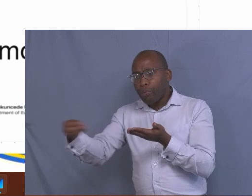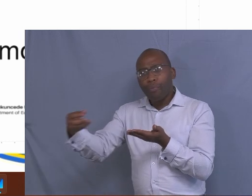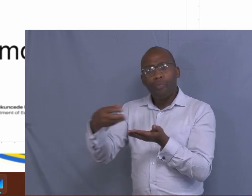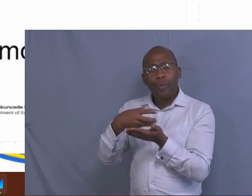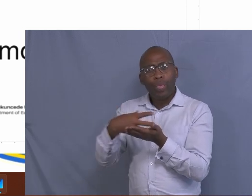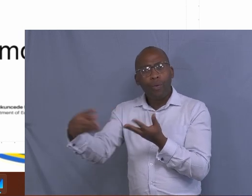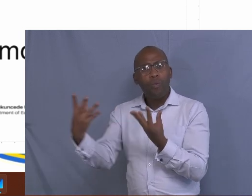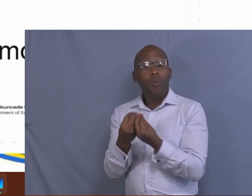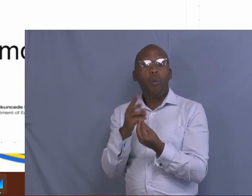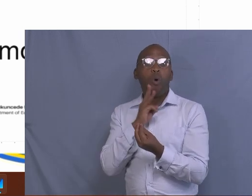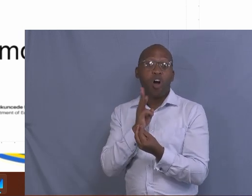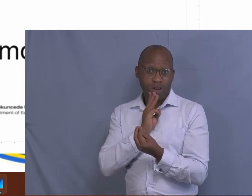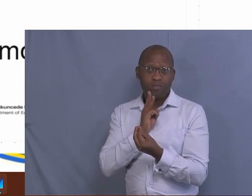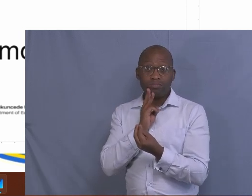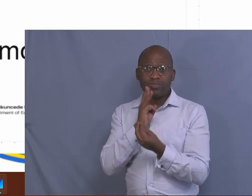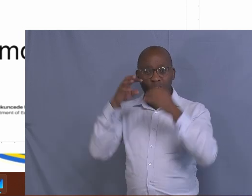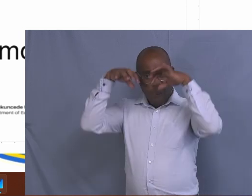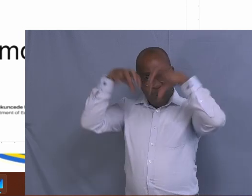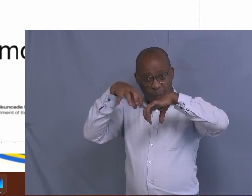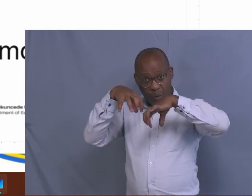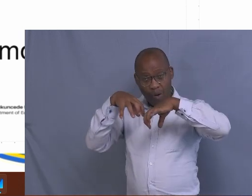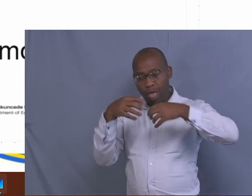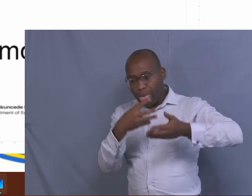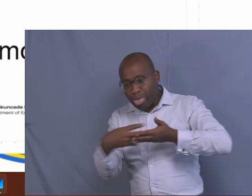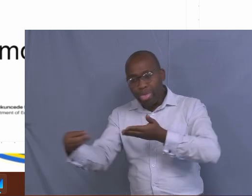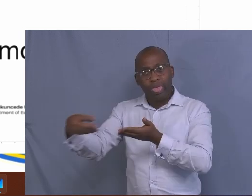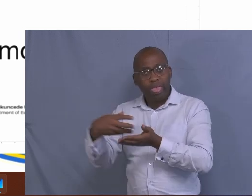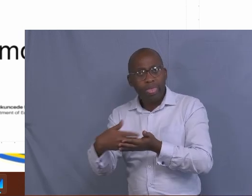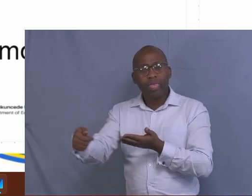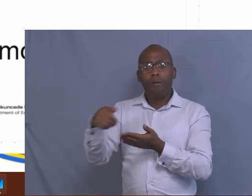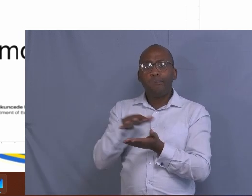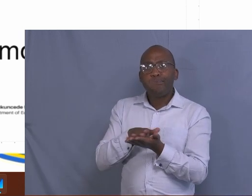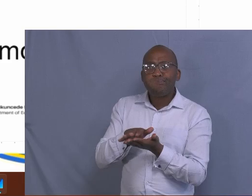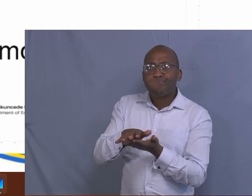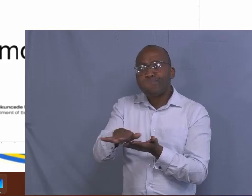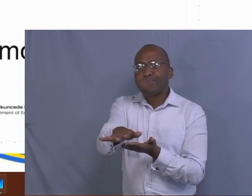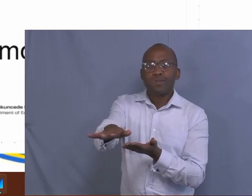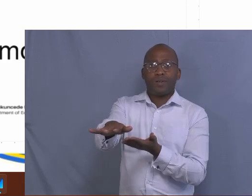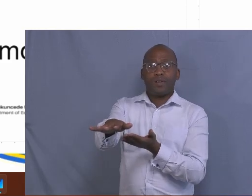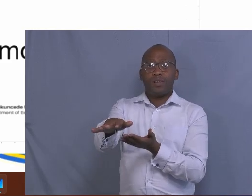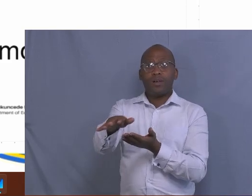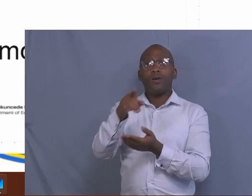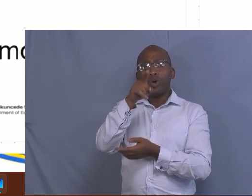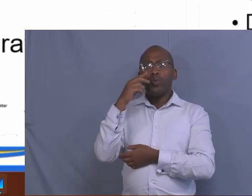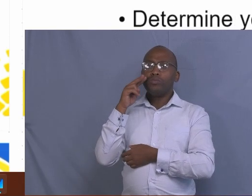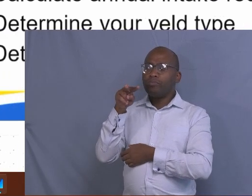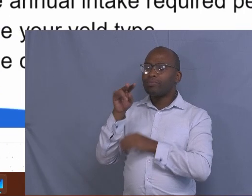erosion, as well as severe erosion. That means it normally occurs in those areas.